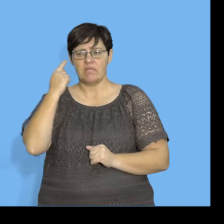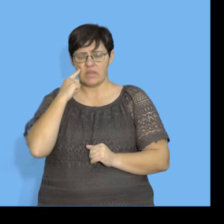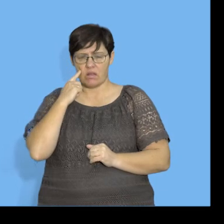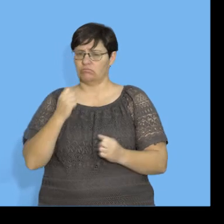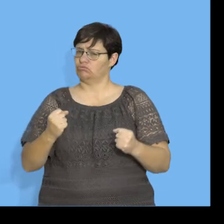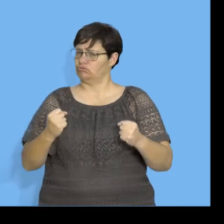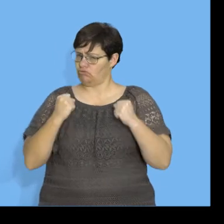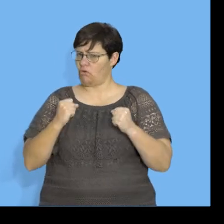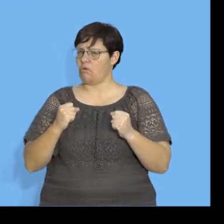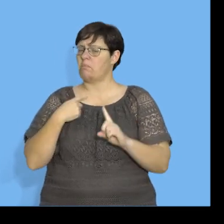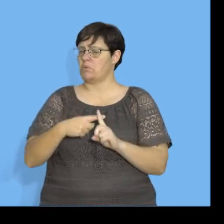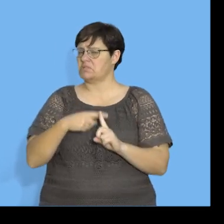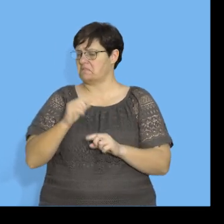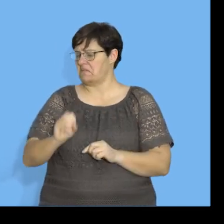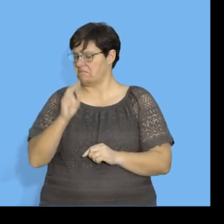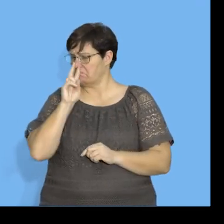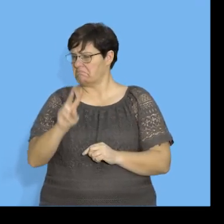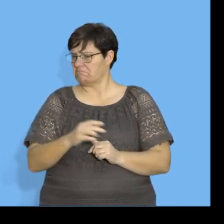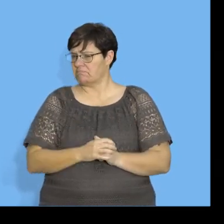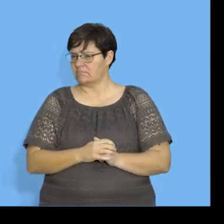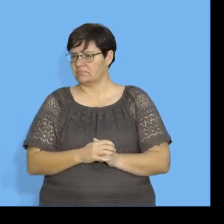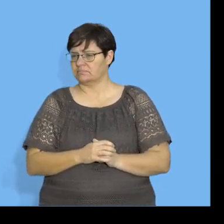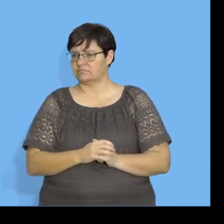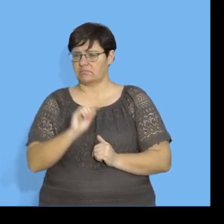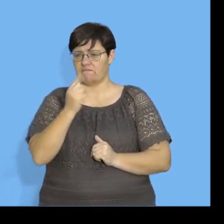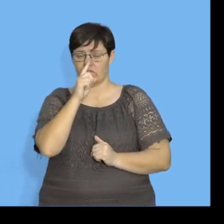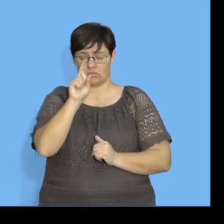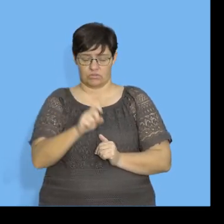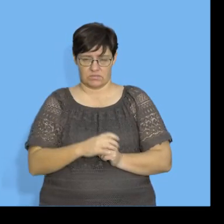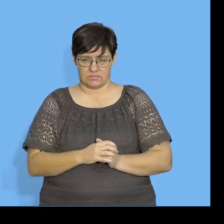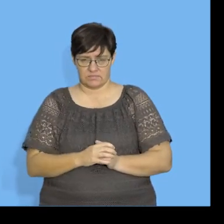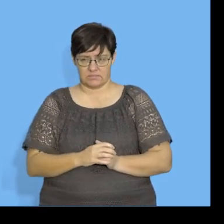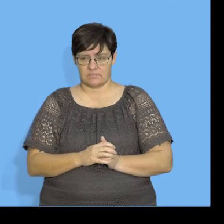positive correlation. Okay. That's the first question.